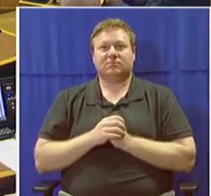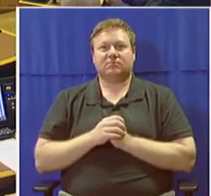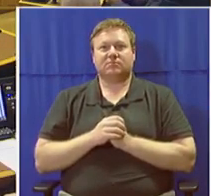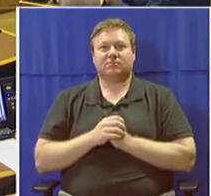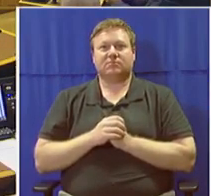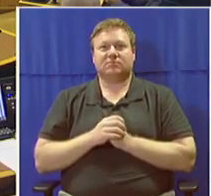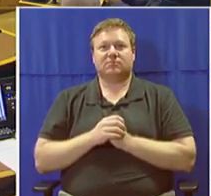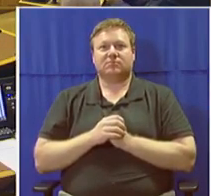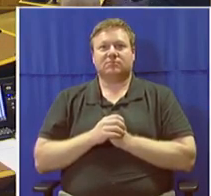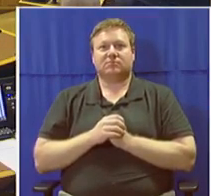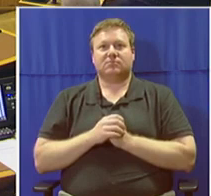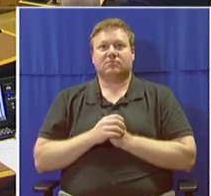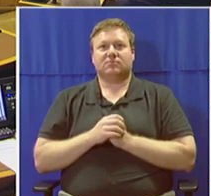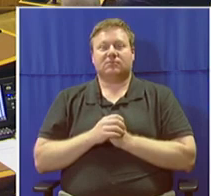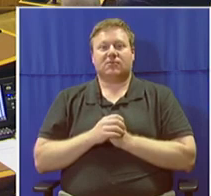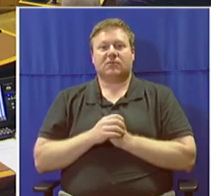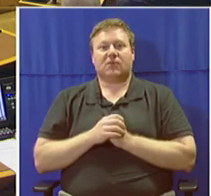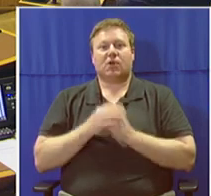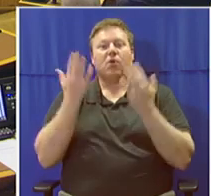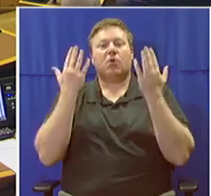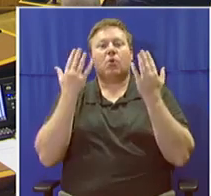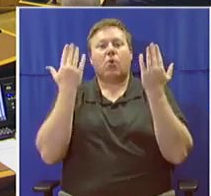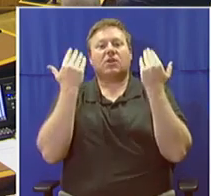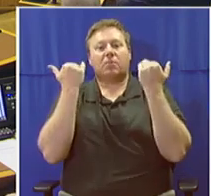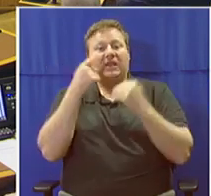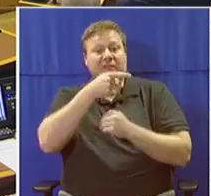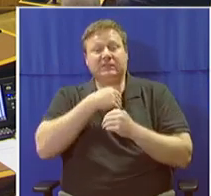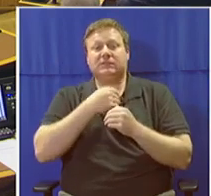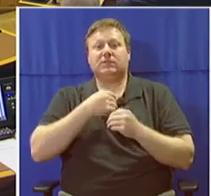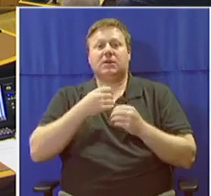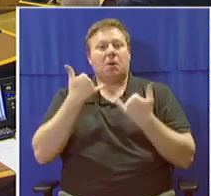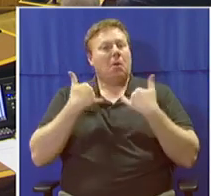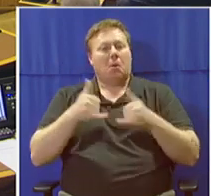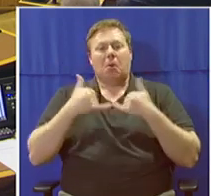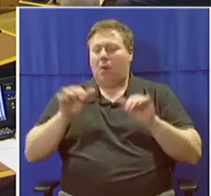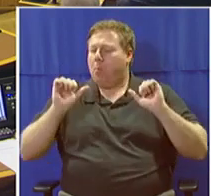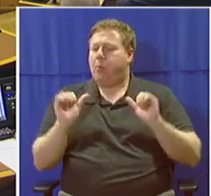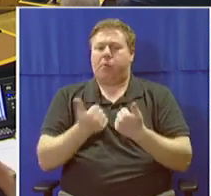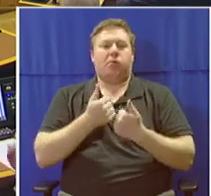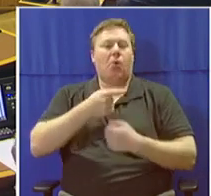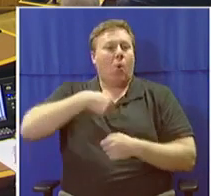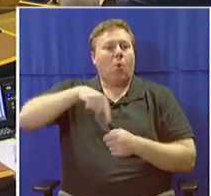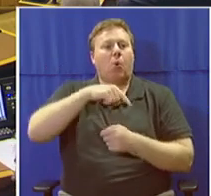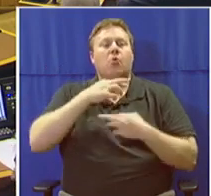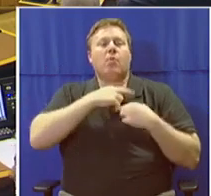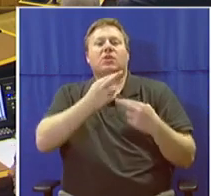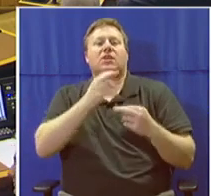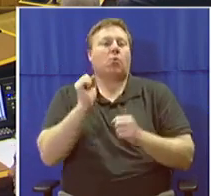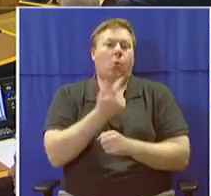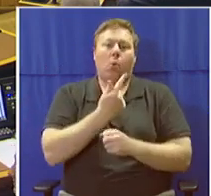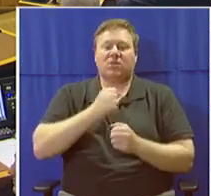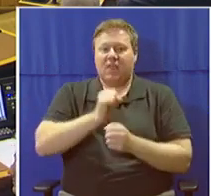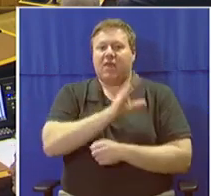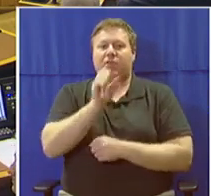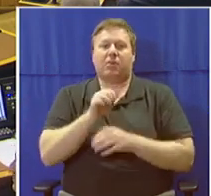Naturally, we expect them to play their hearts out on behalf of all South Africans, knowing that all of us are going